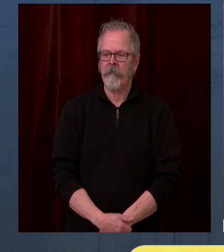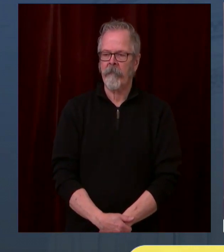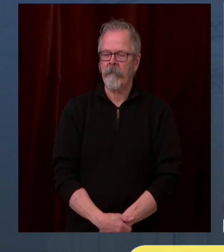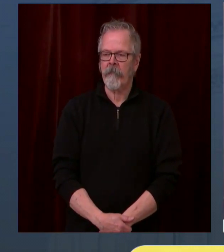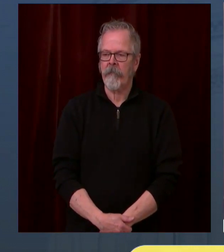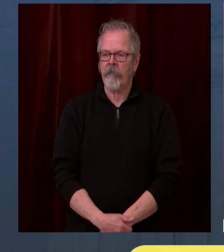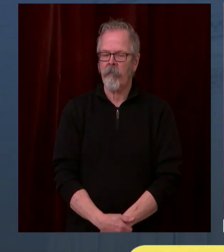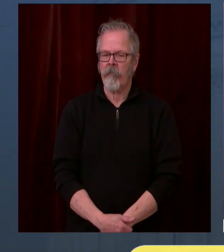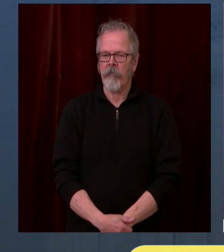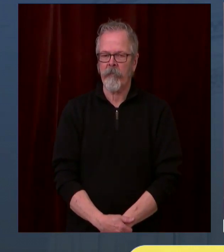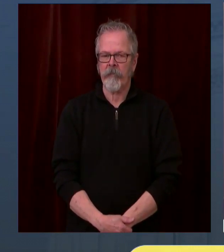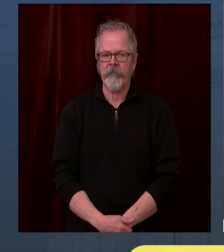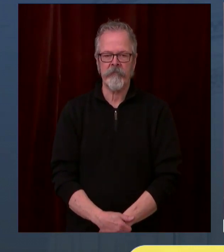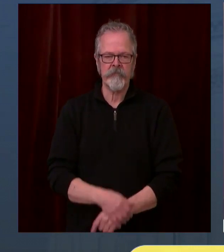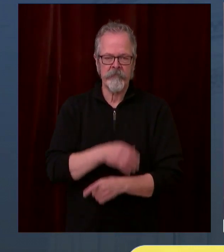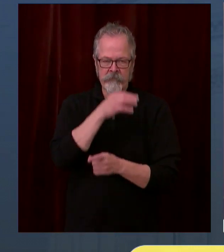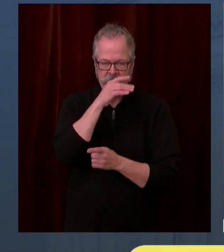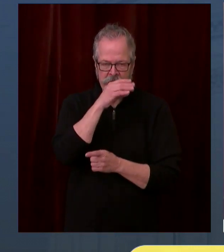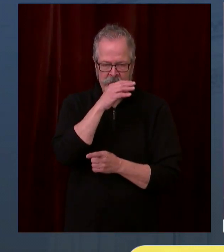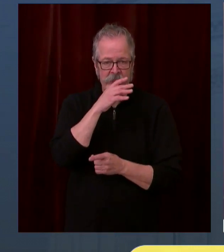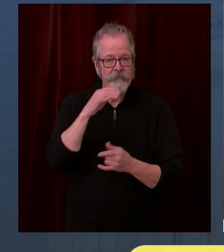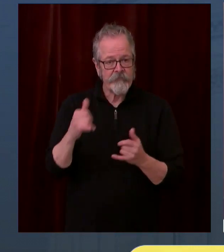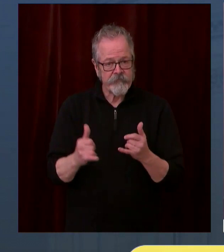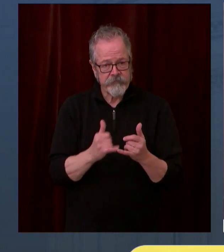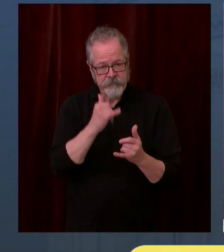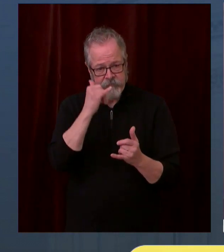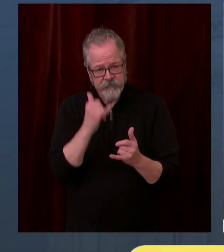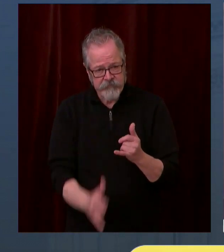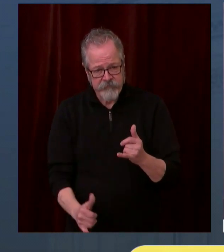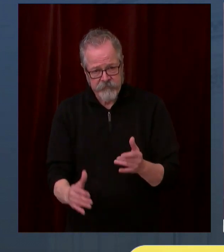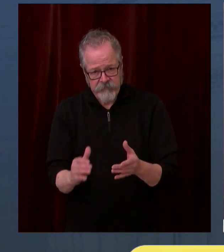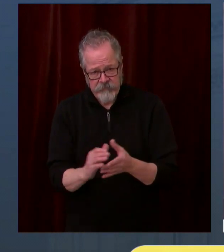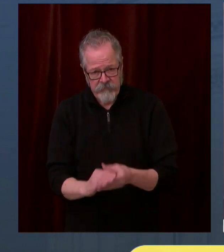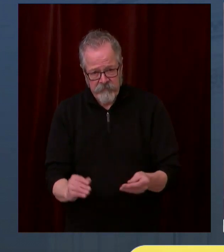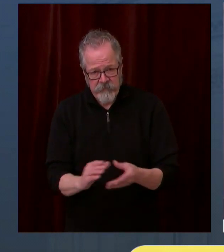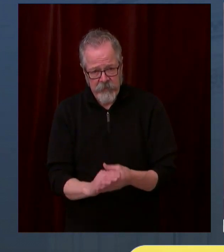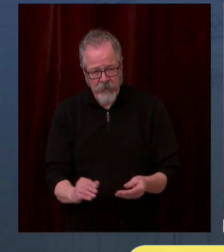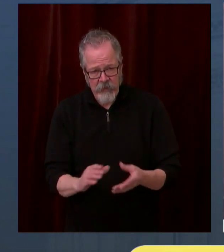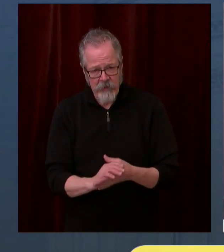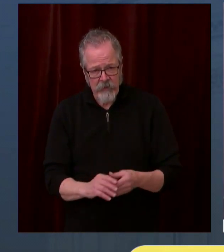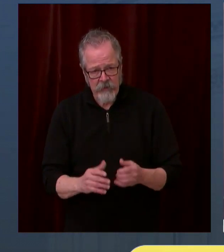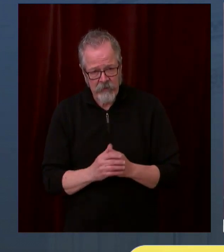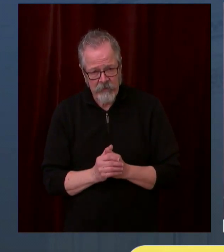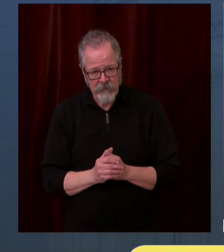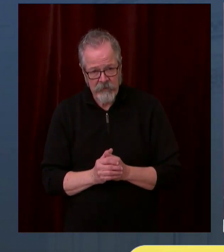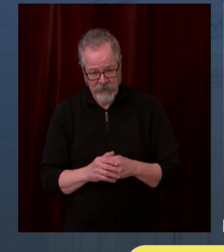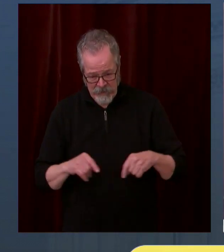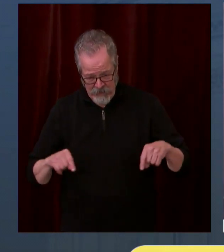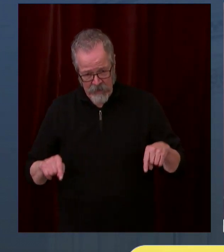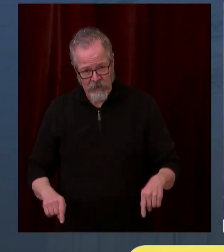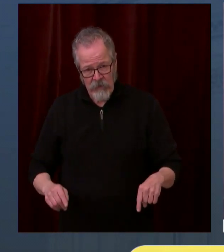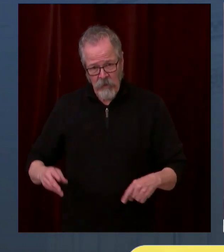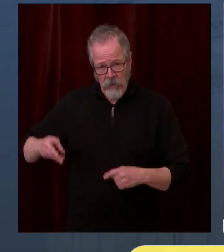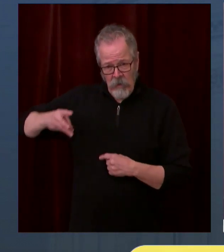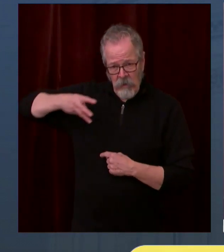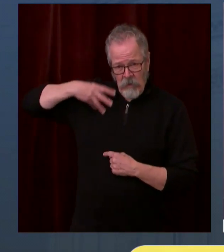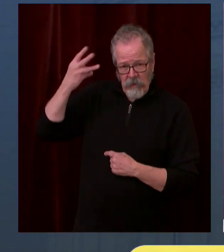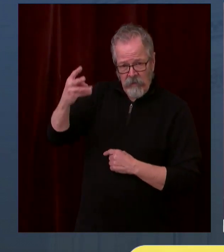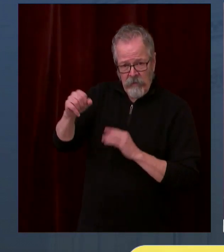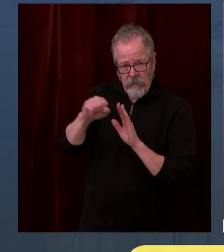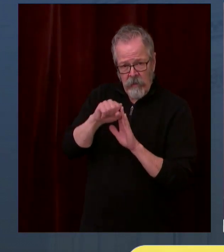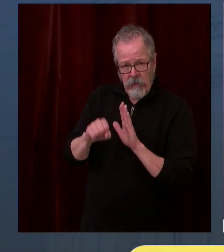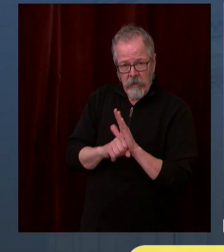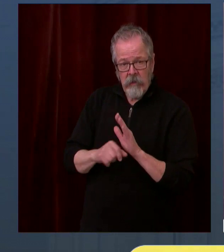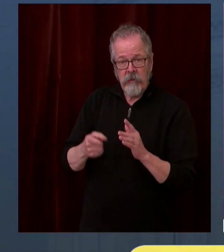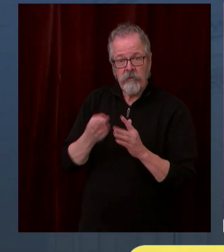Let me close by saying that this state started the COVID-19 fight before anyone in the country. In fact, we're coming up on the one-year anniversary